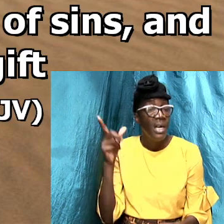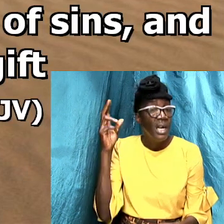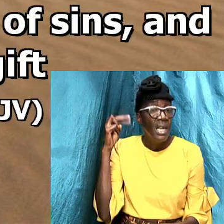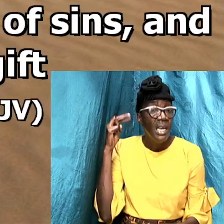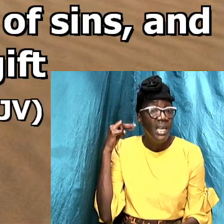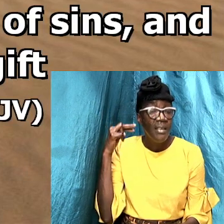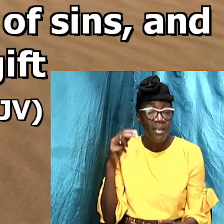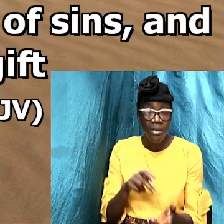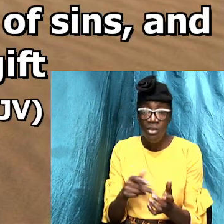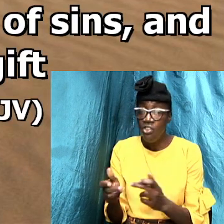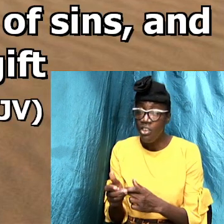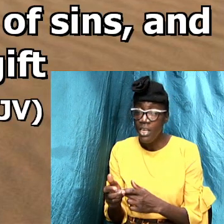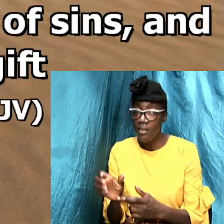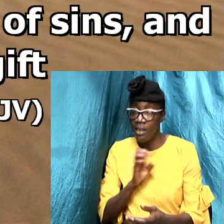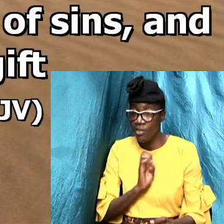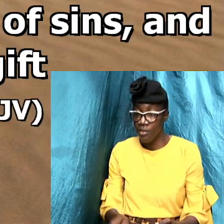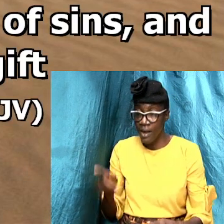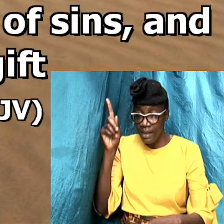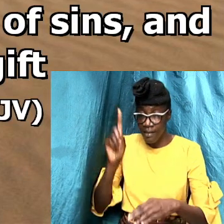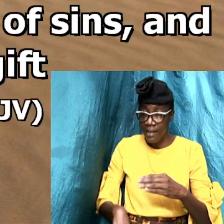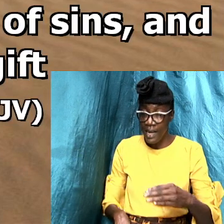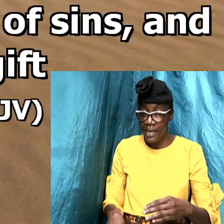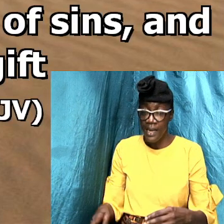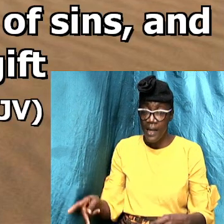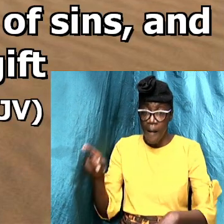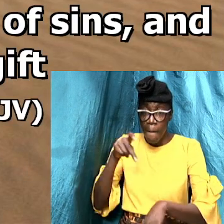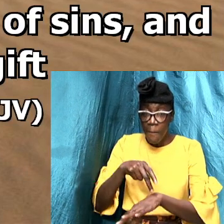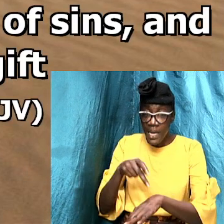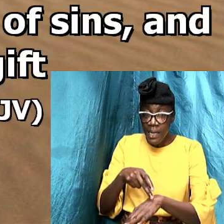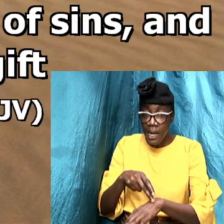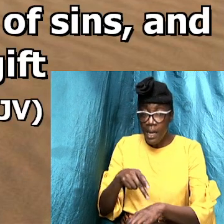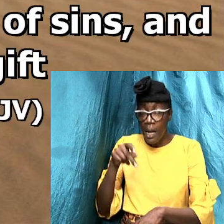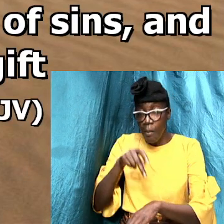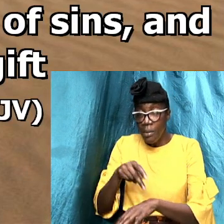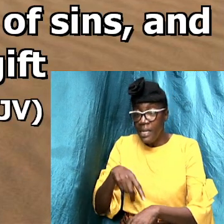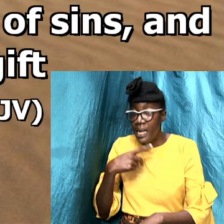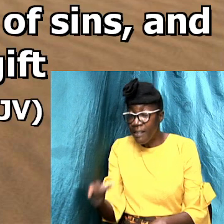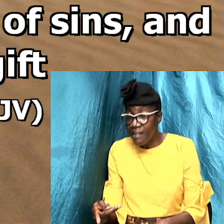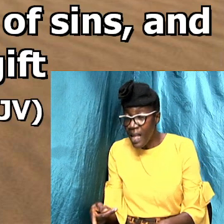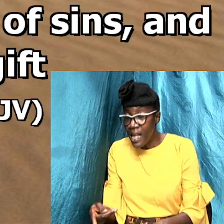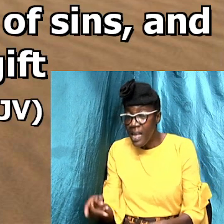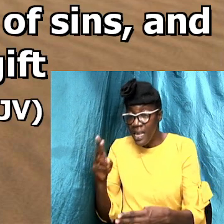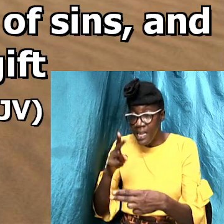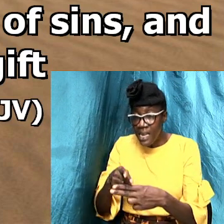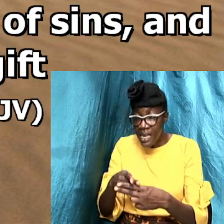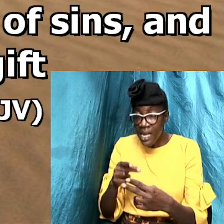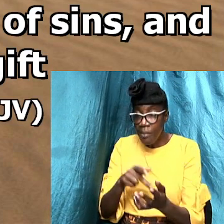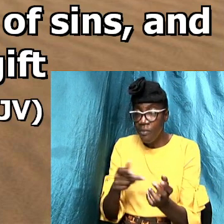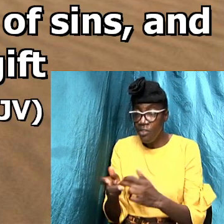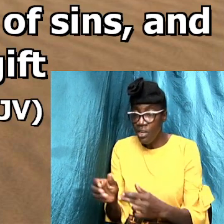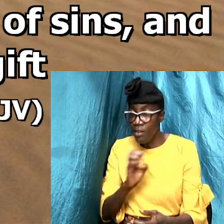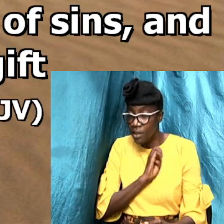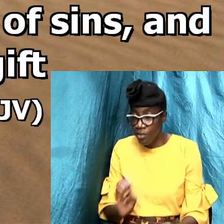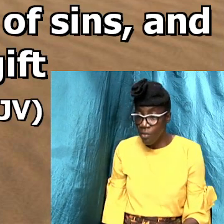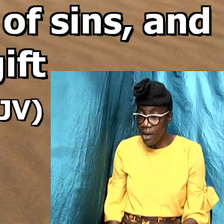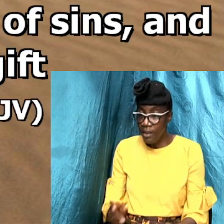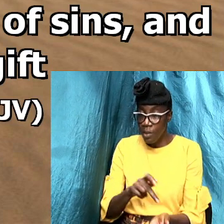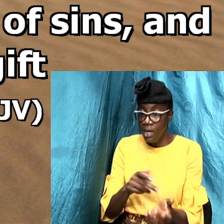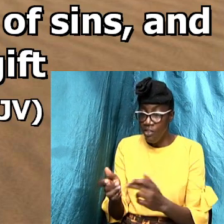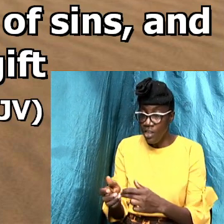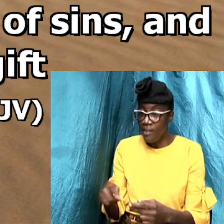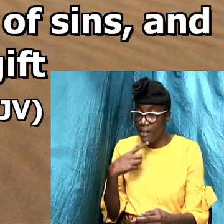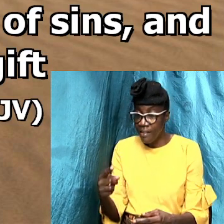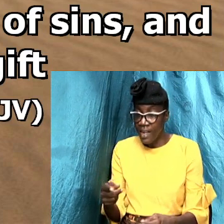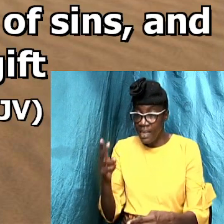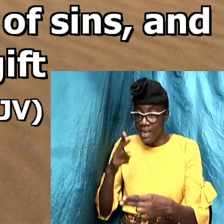because it was Peter say that in the name of Jesus Christ but Jesus say in the name